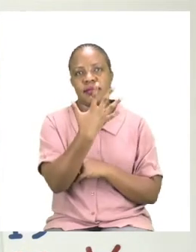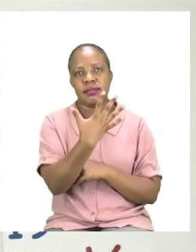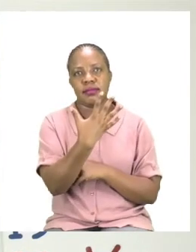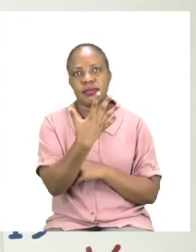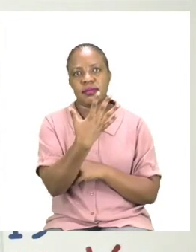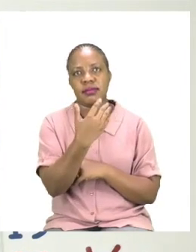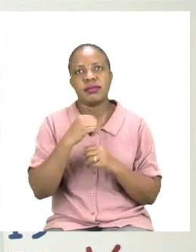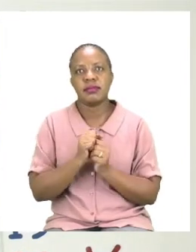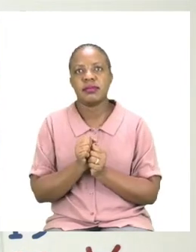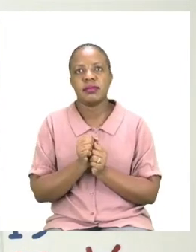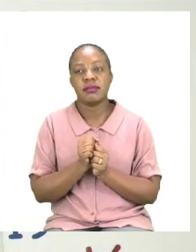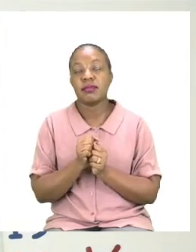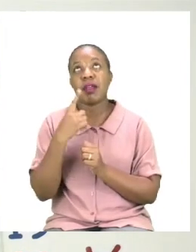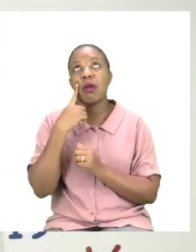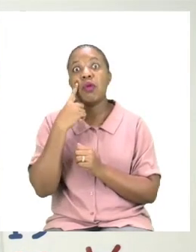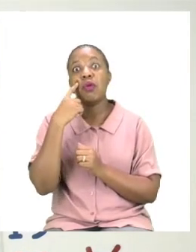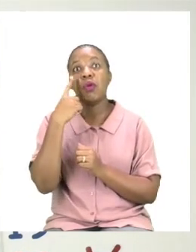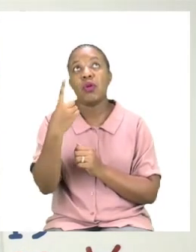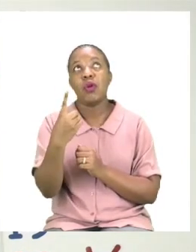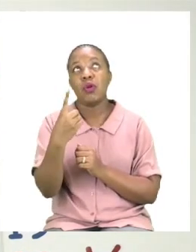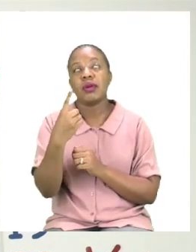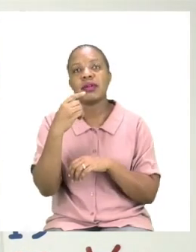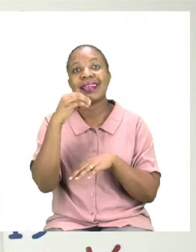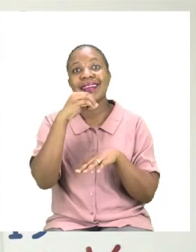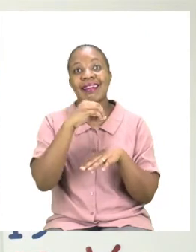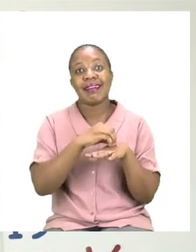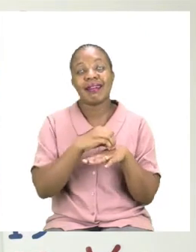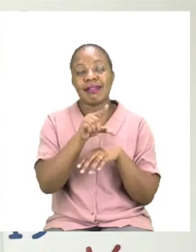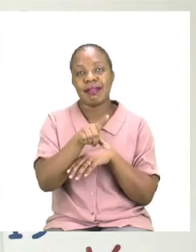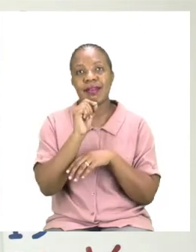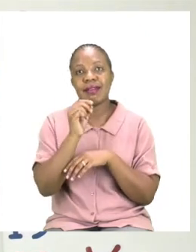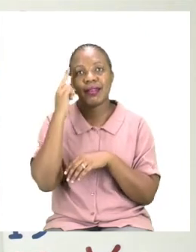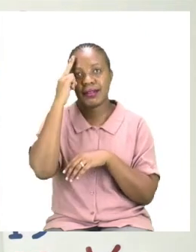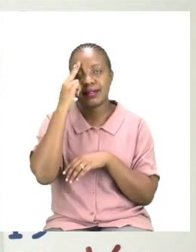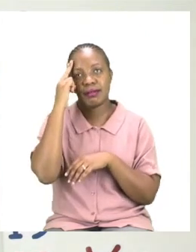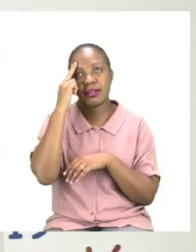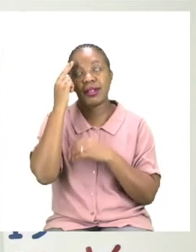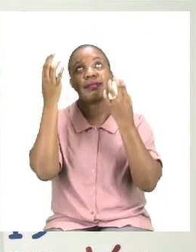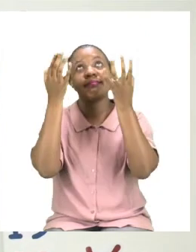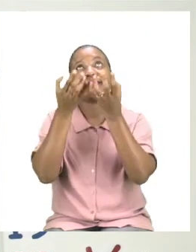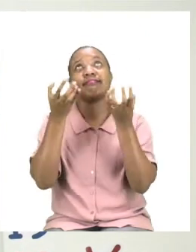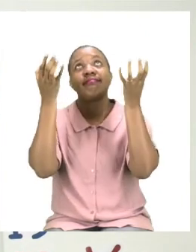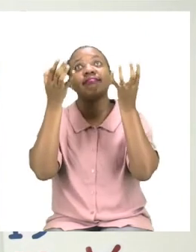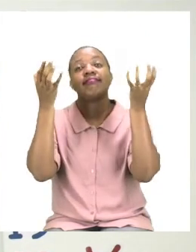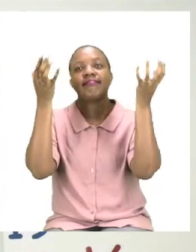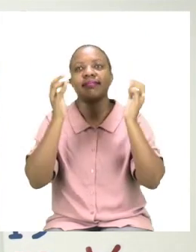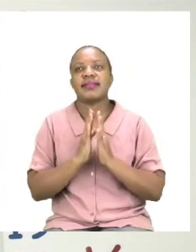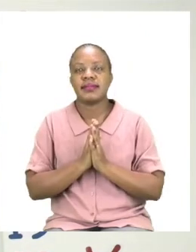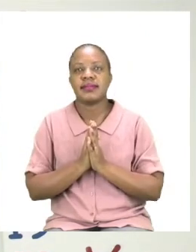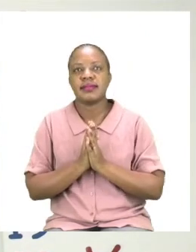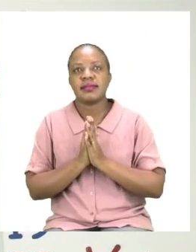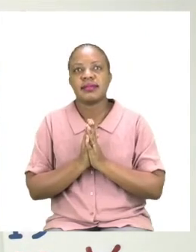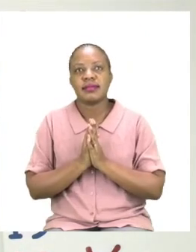look at the grey clouds. Now remember boys and girls, we said that the clouds